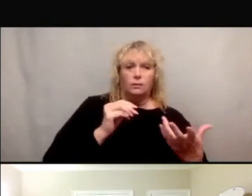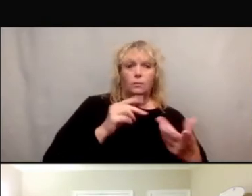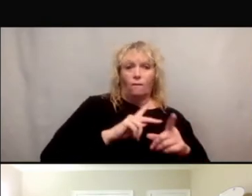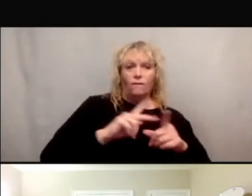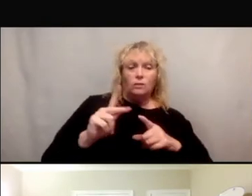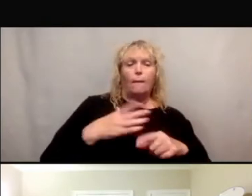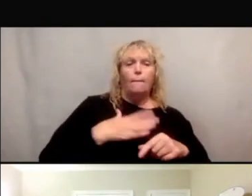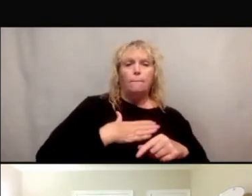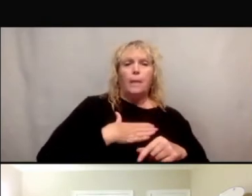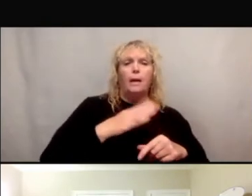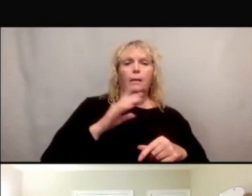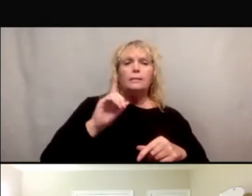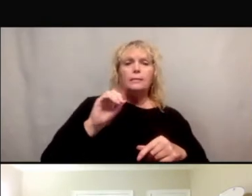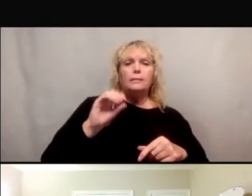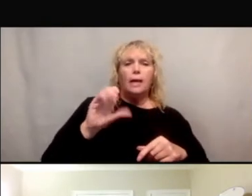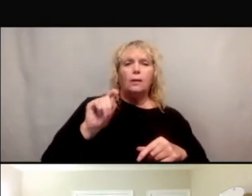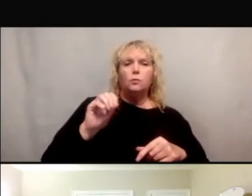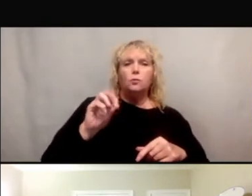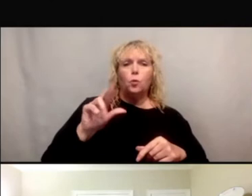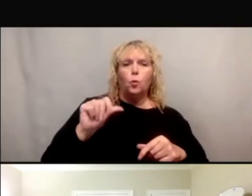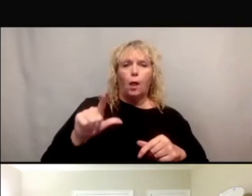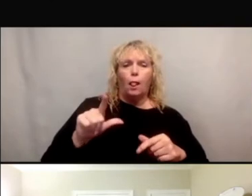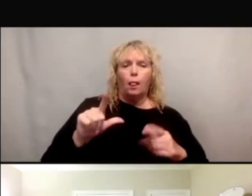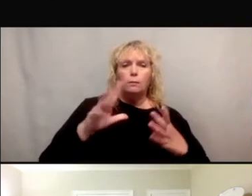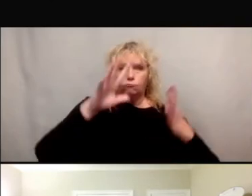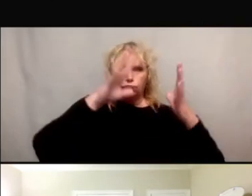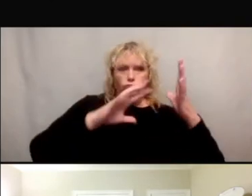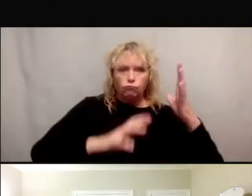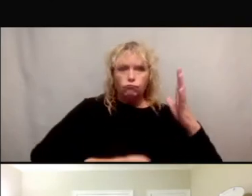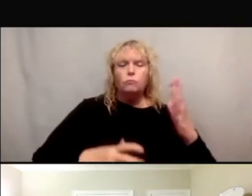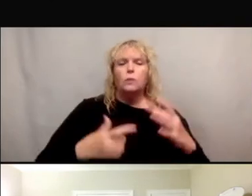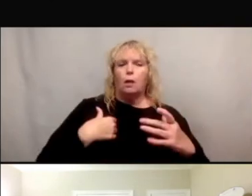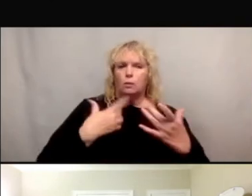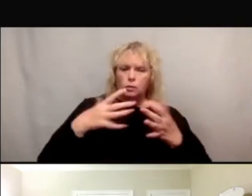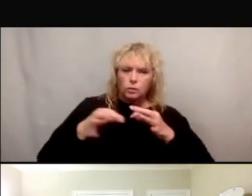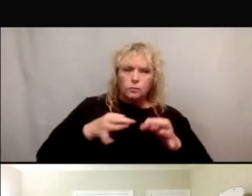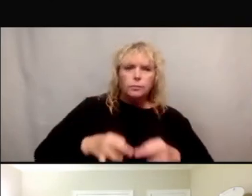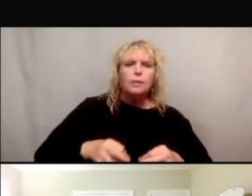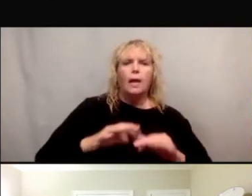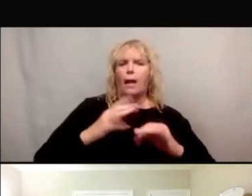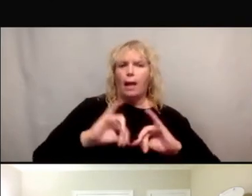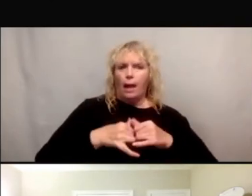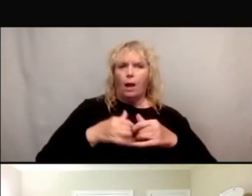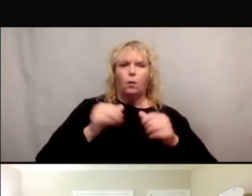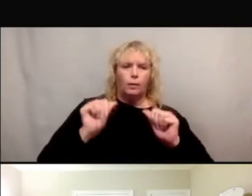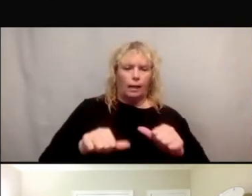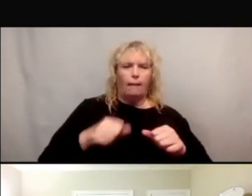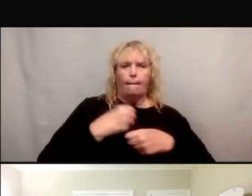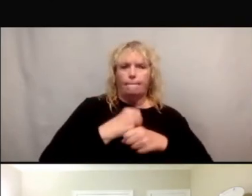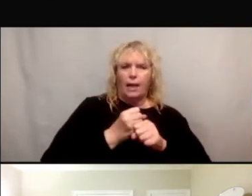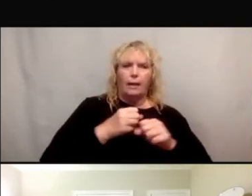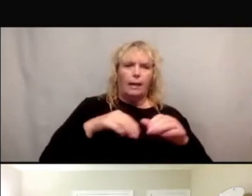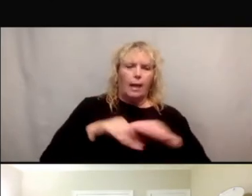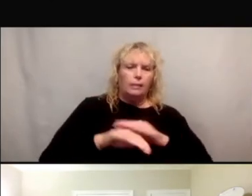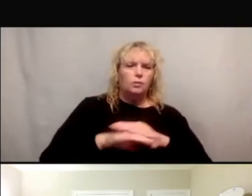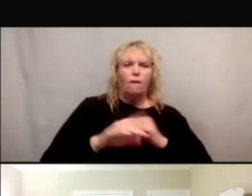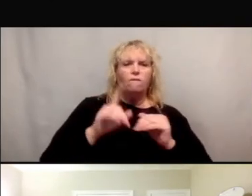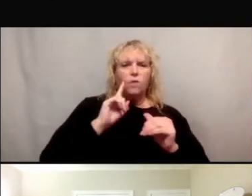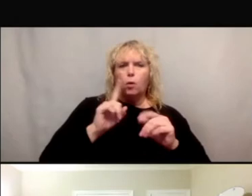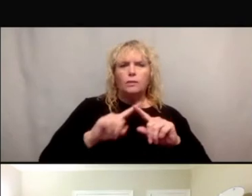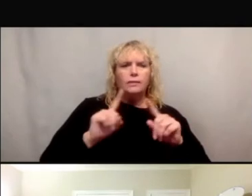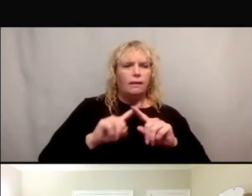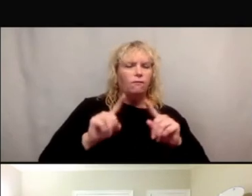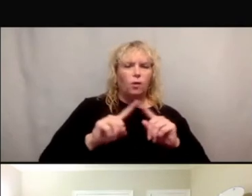dissertation was, I was exploring how we can improve access through socio-ecological factors that are involved